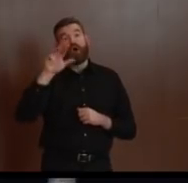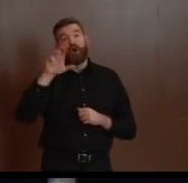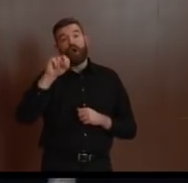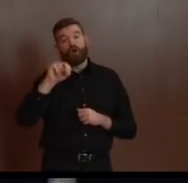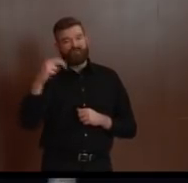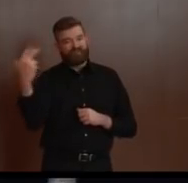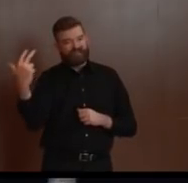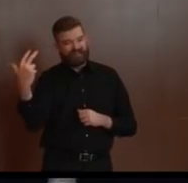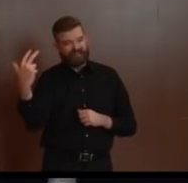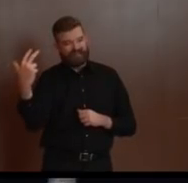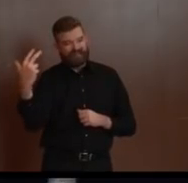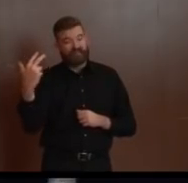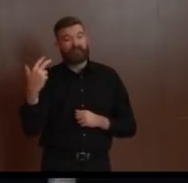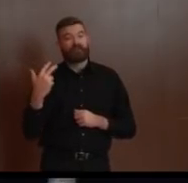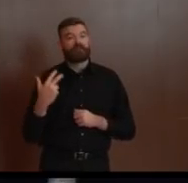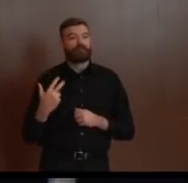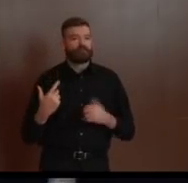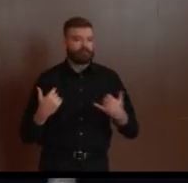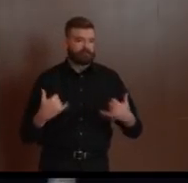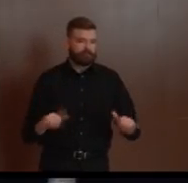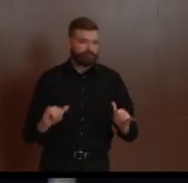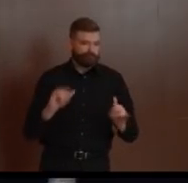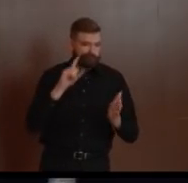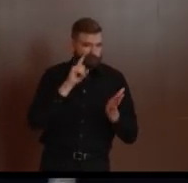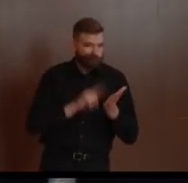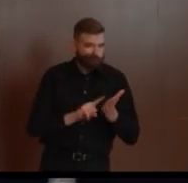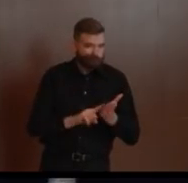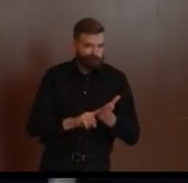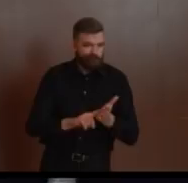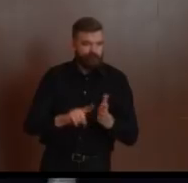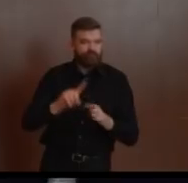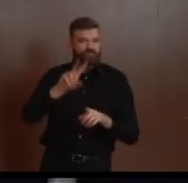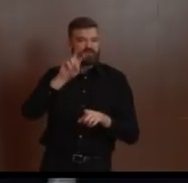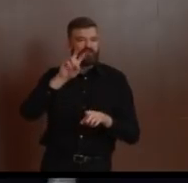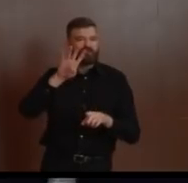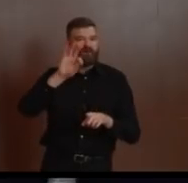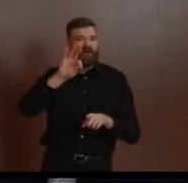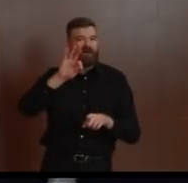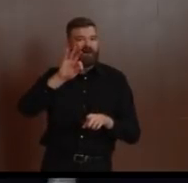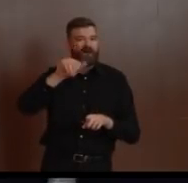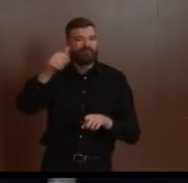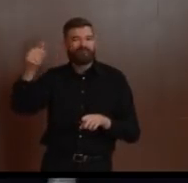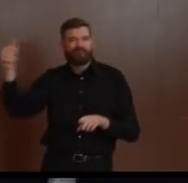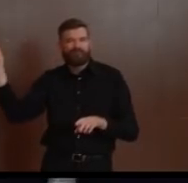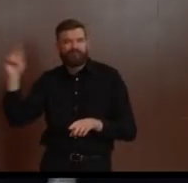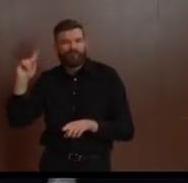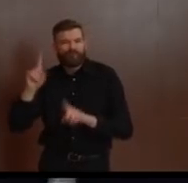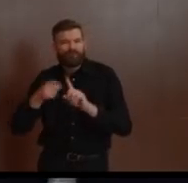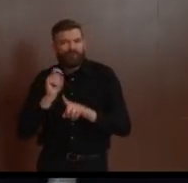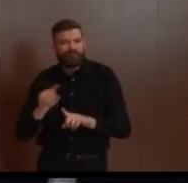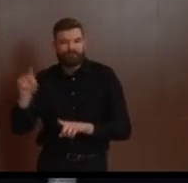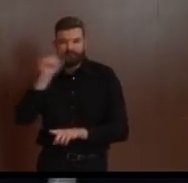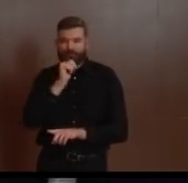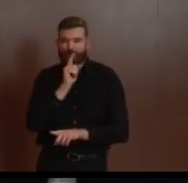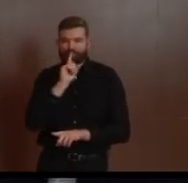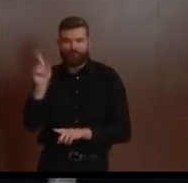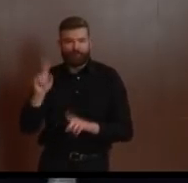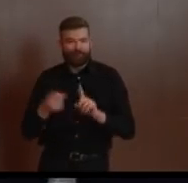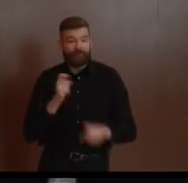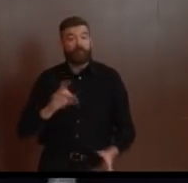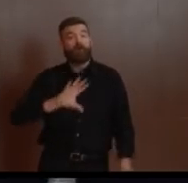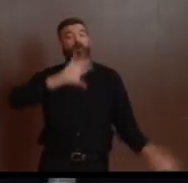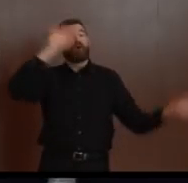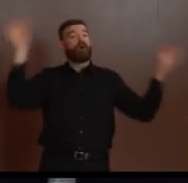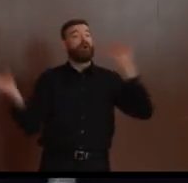249 as to the county attribution. It's 935 cases for a total of